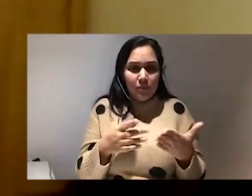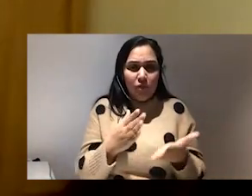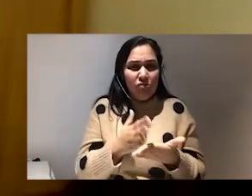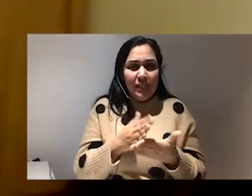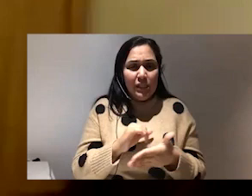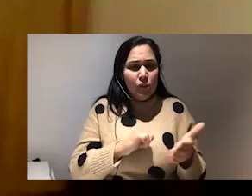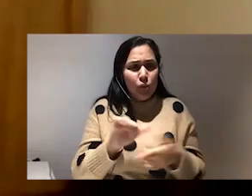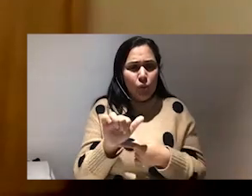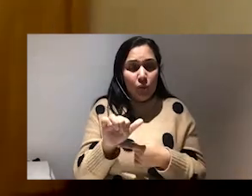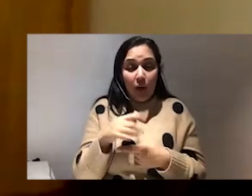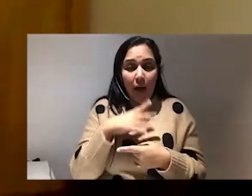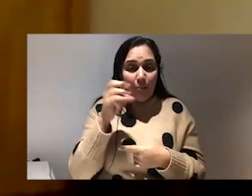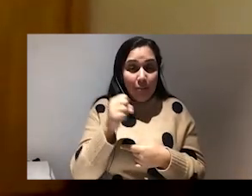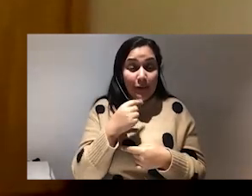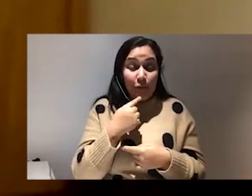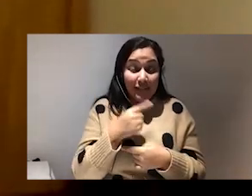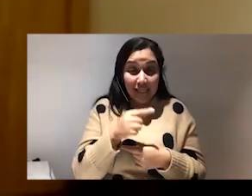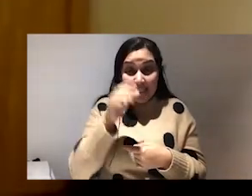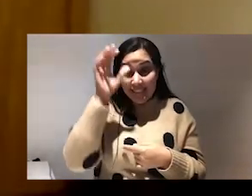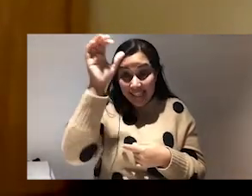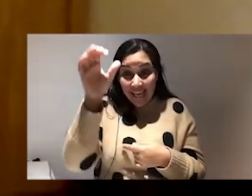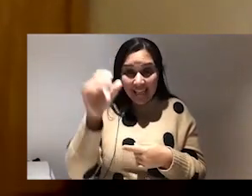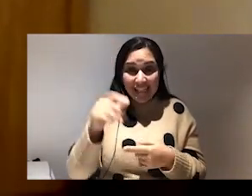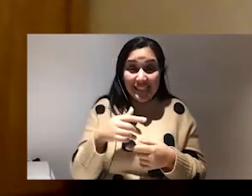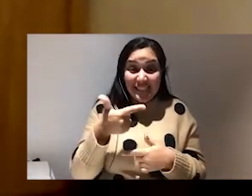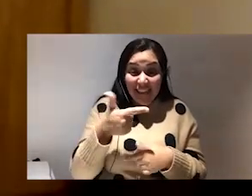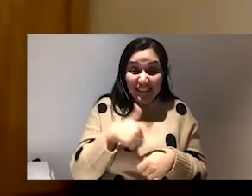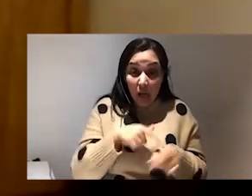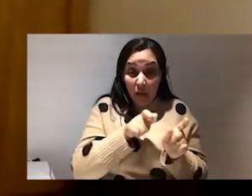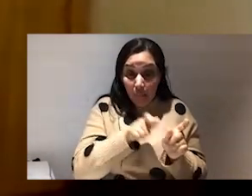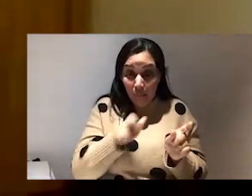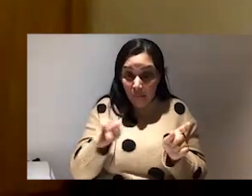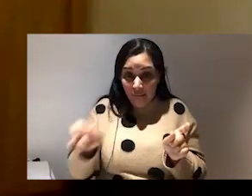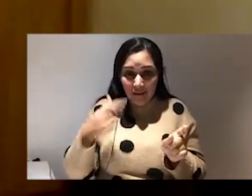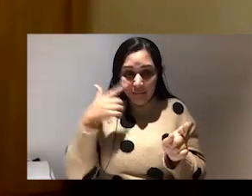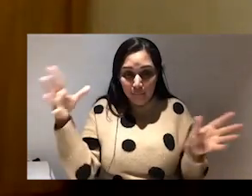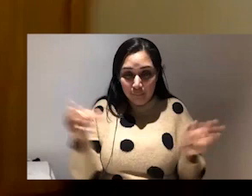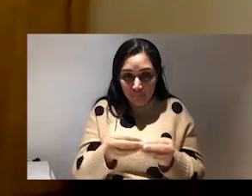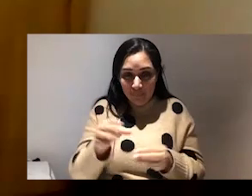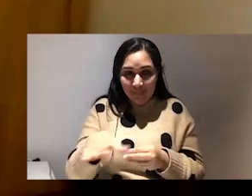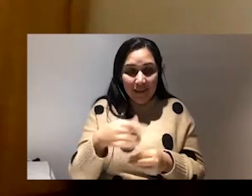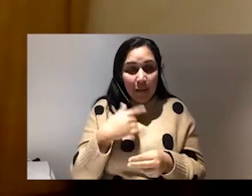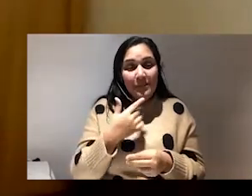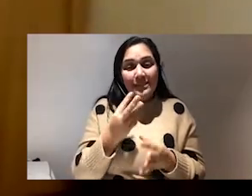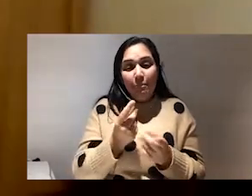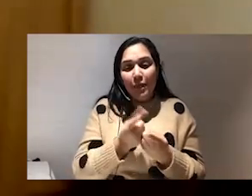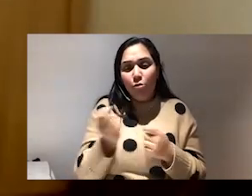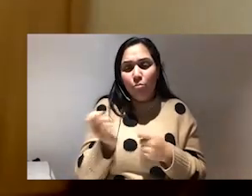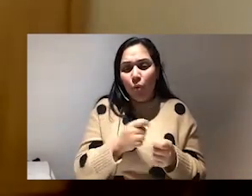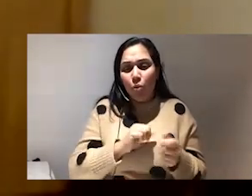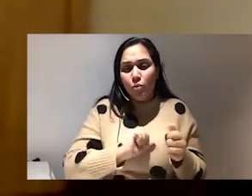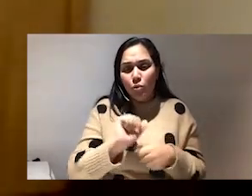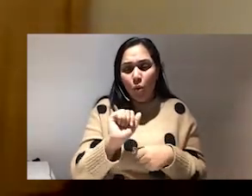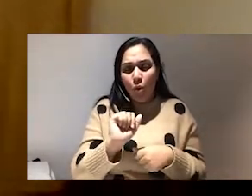I mentioned that you said dickhead seven times in the book, right? But there is something about how you just brought in like your humor,